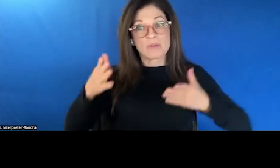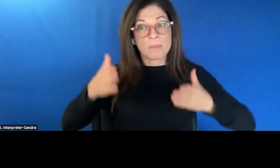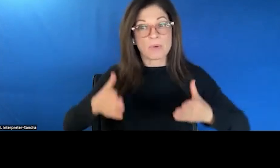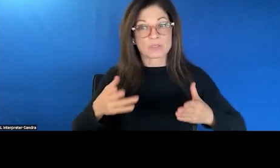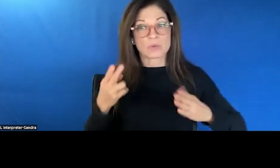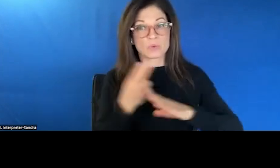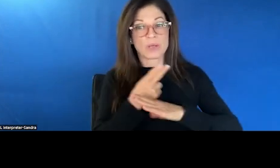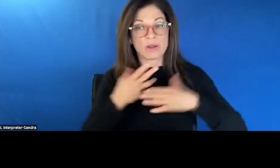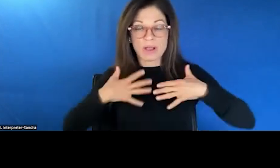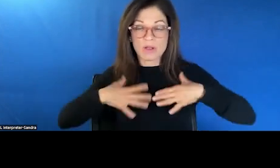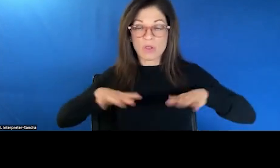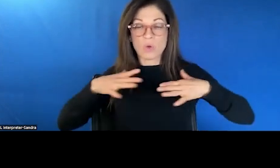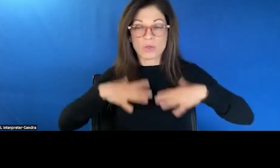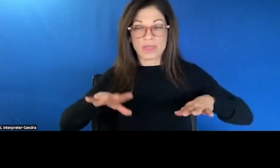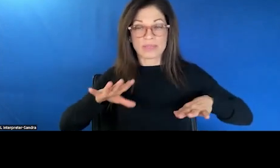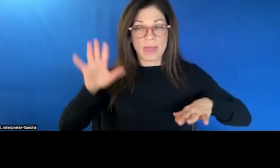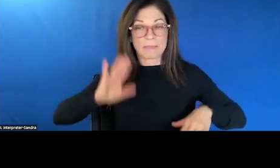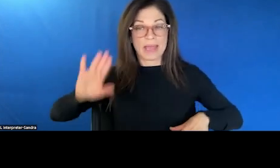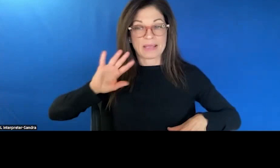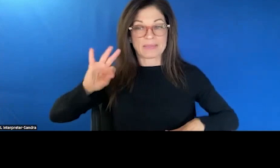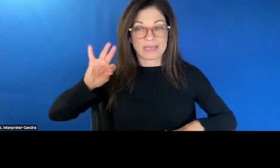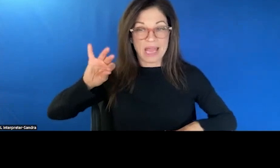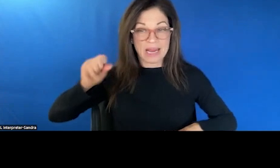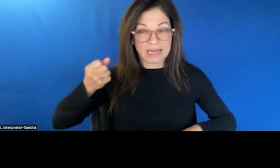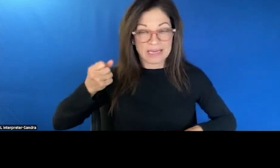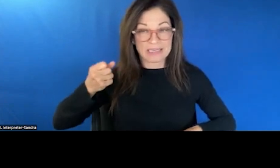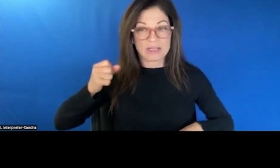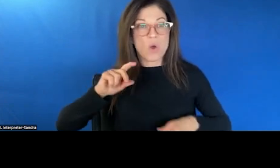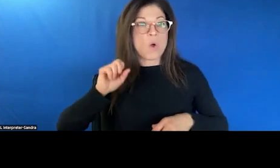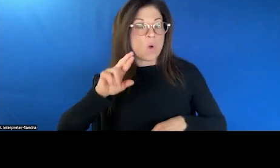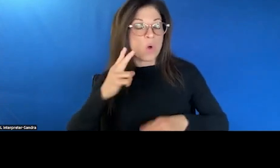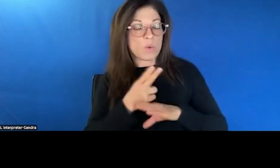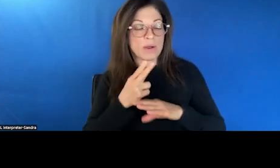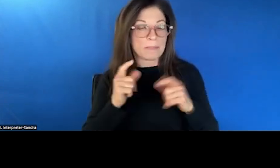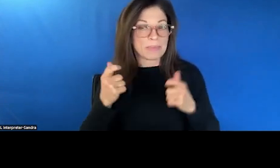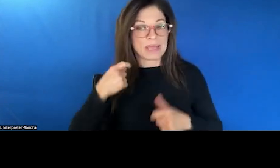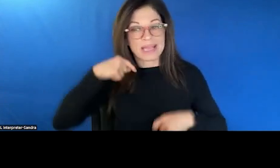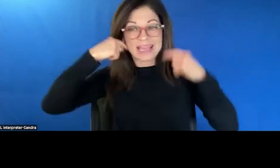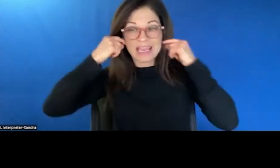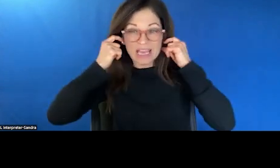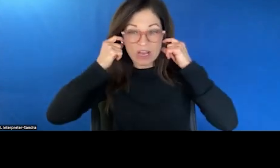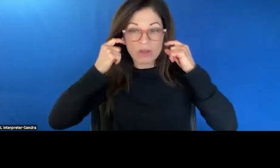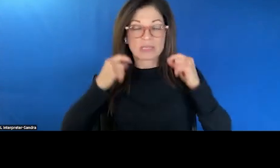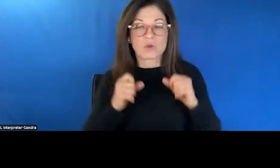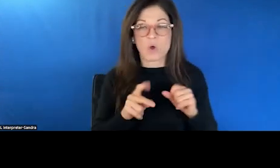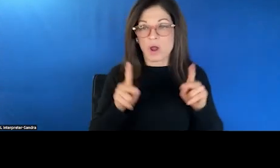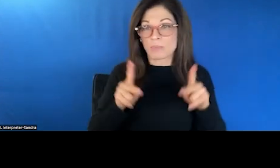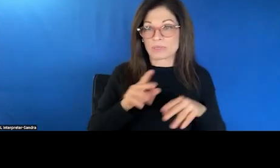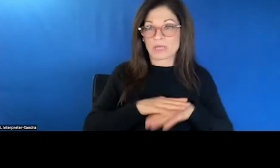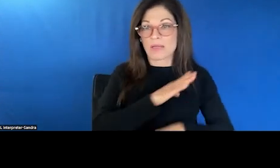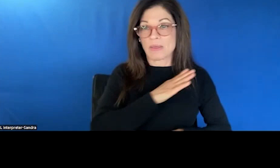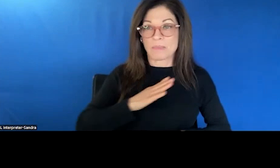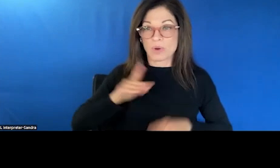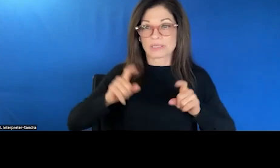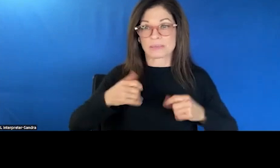say clothing that in the nineties they were wearing big, big, big, um, earrings and that, and the person on the, on the board exam had big earrings, then